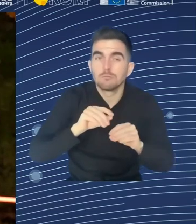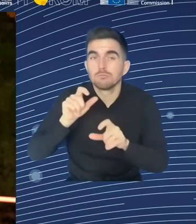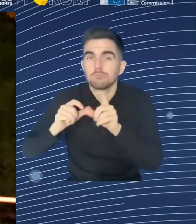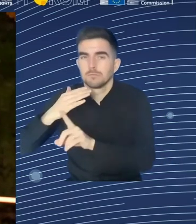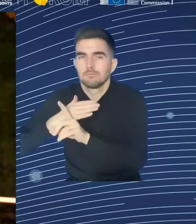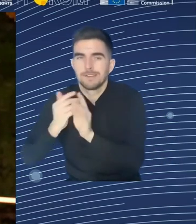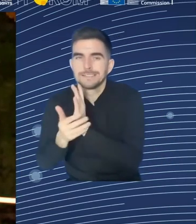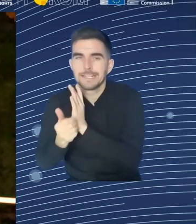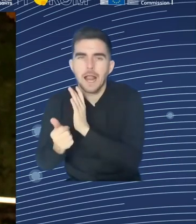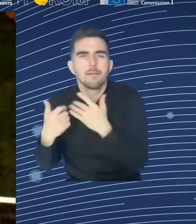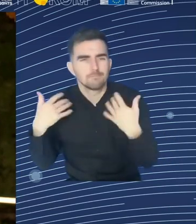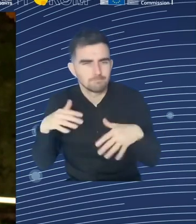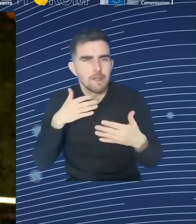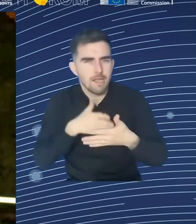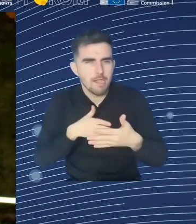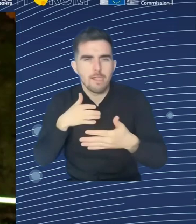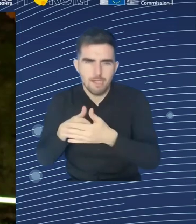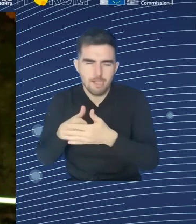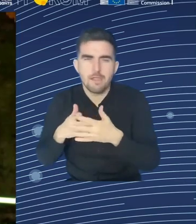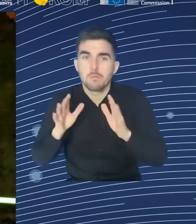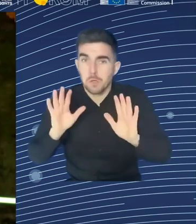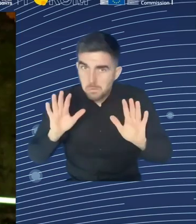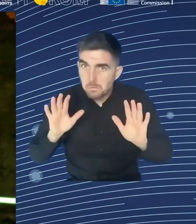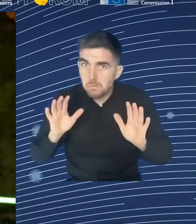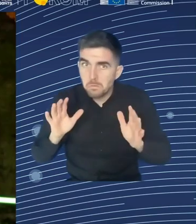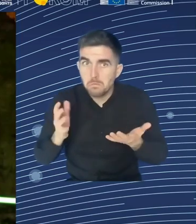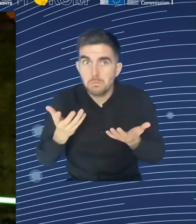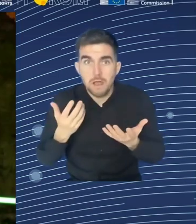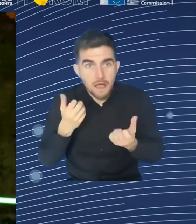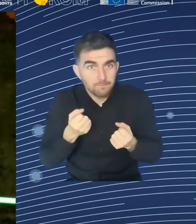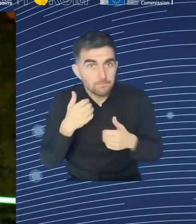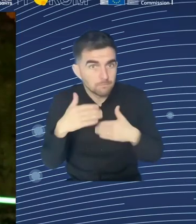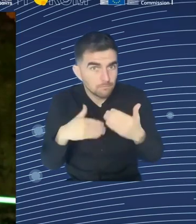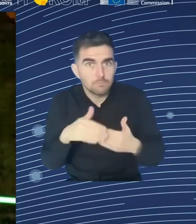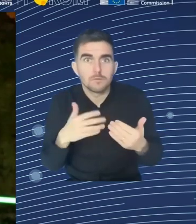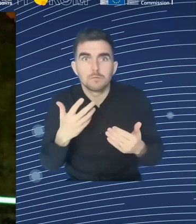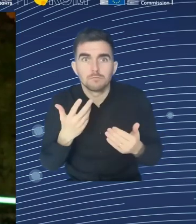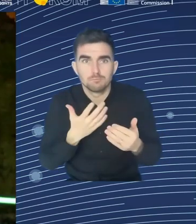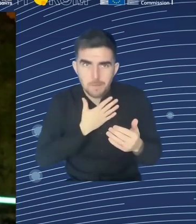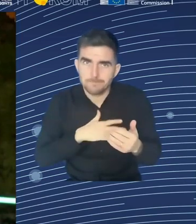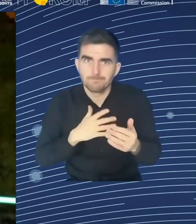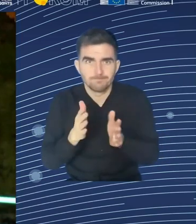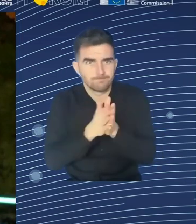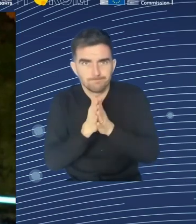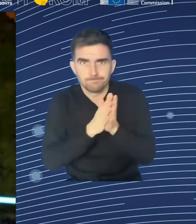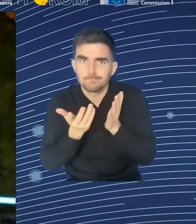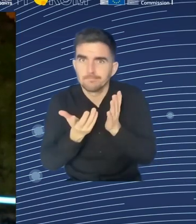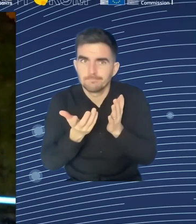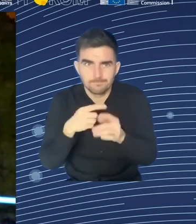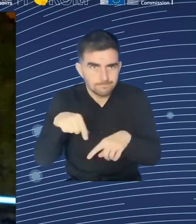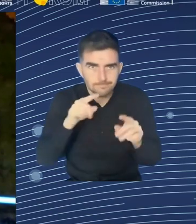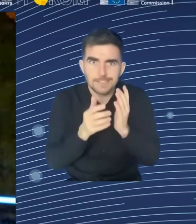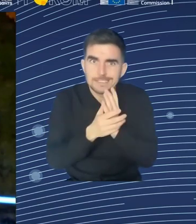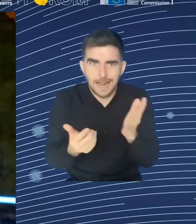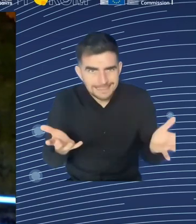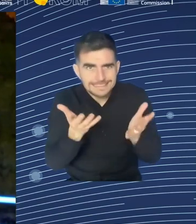adult labor force should be trained every year. And we are only at 37. We are nowhere there. We had discussions with every single